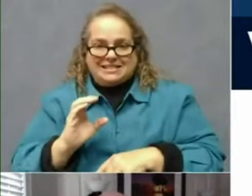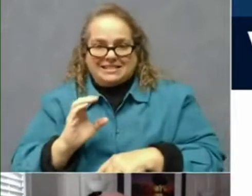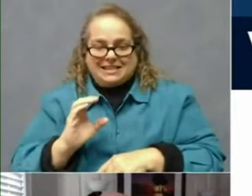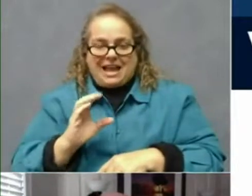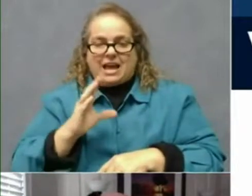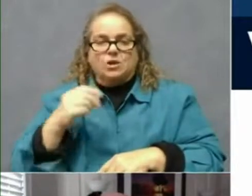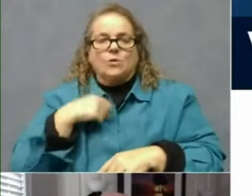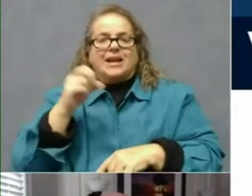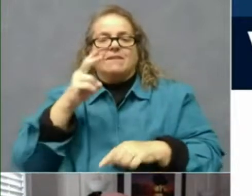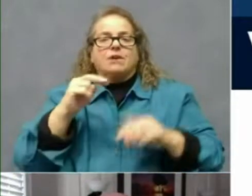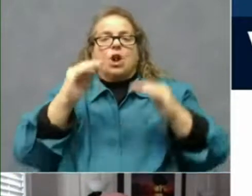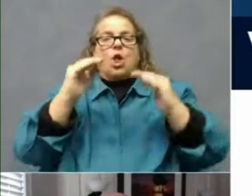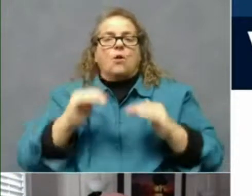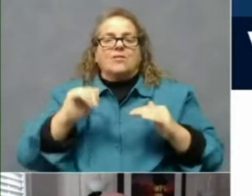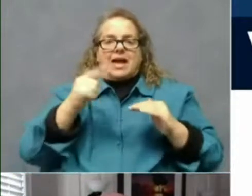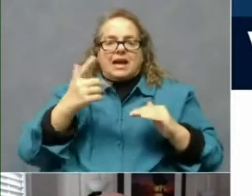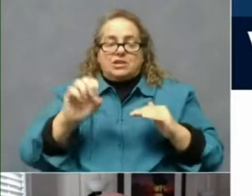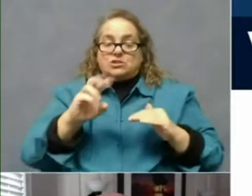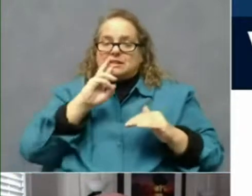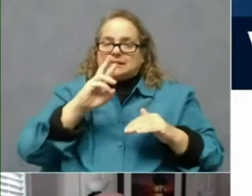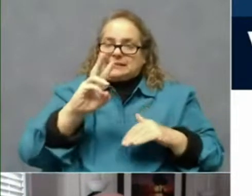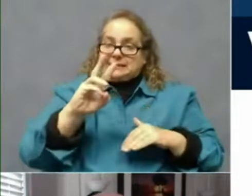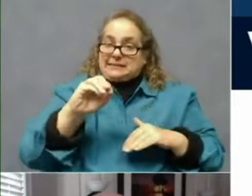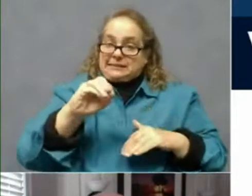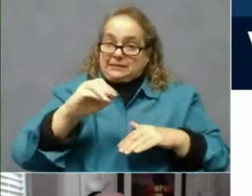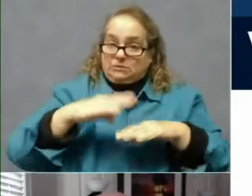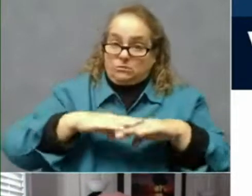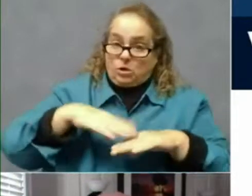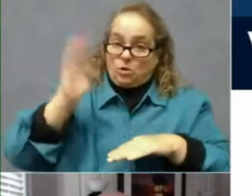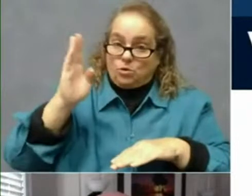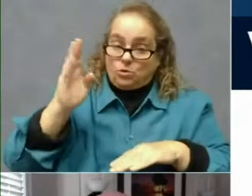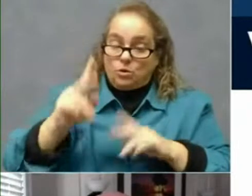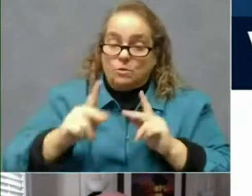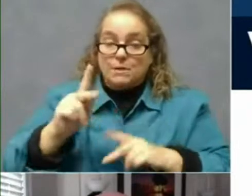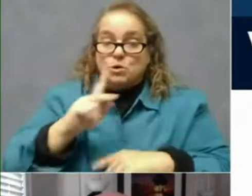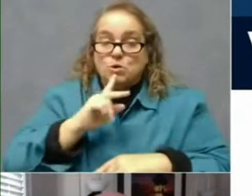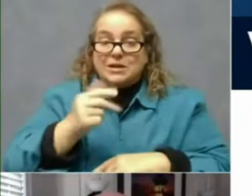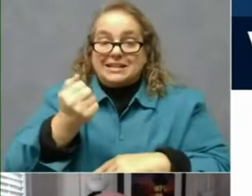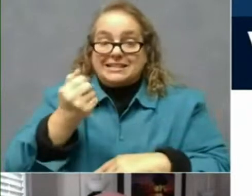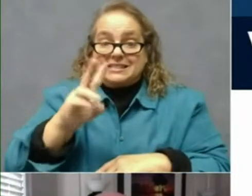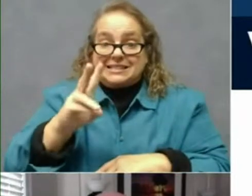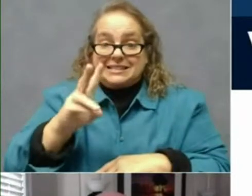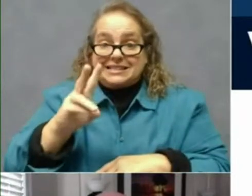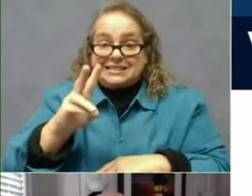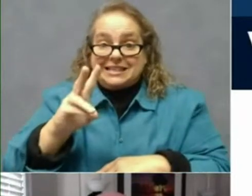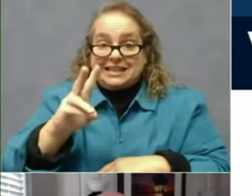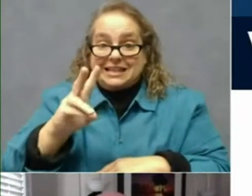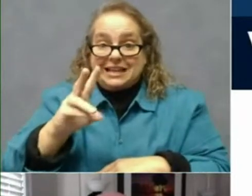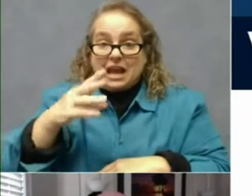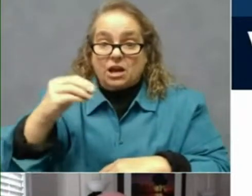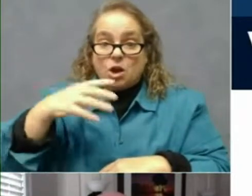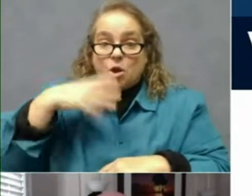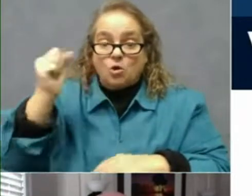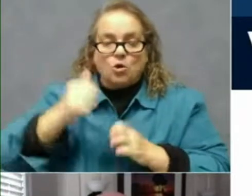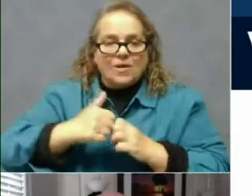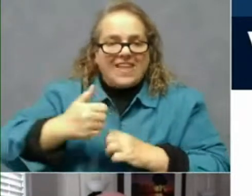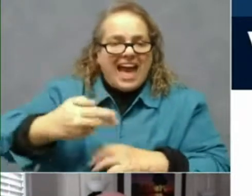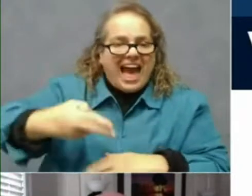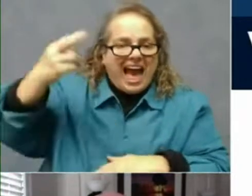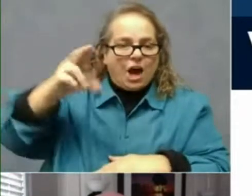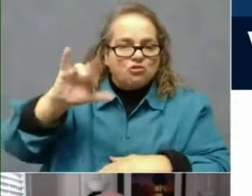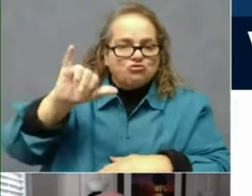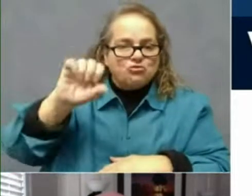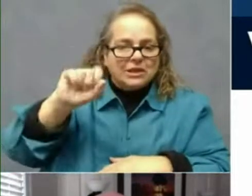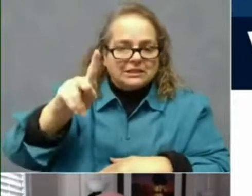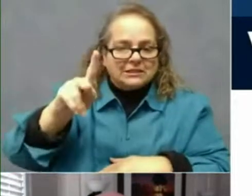1C is people 60 and over. People who are 16 and over with any of the highest risk COVID-19